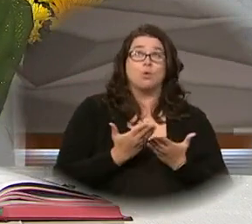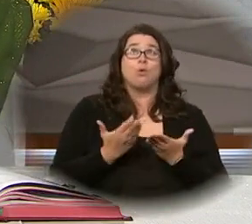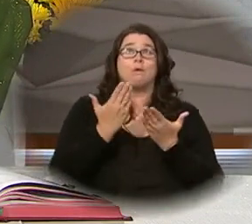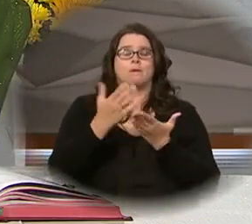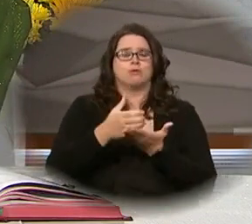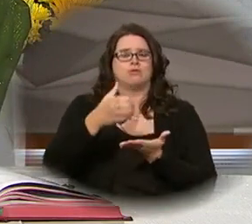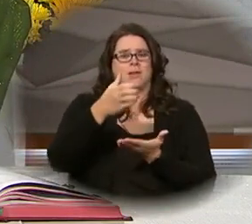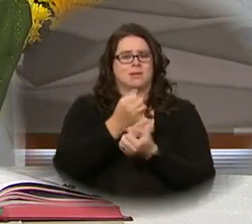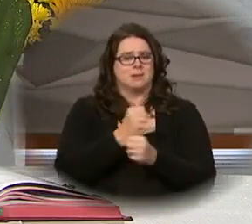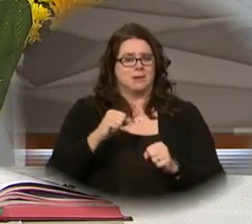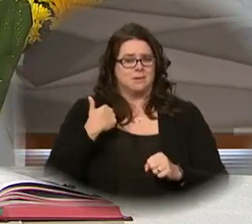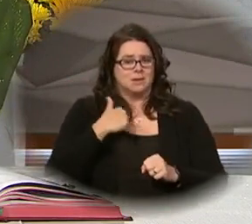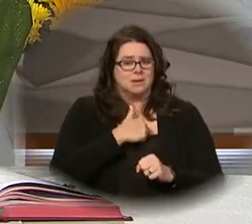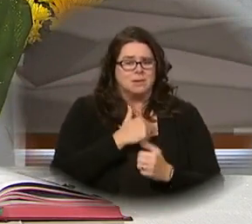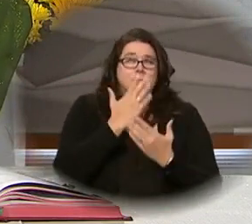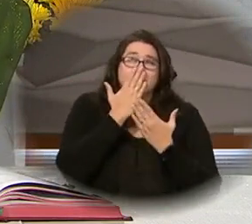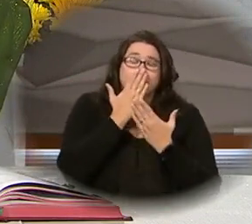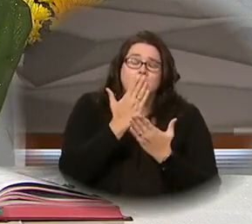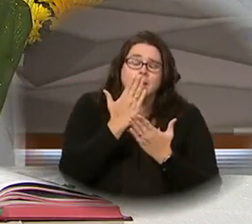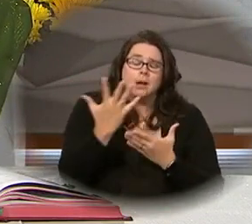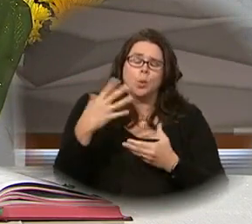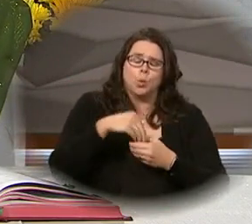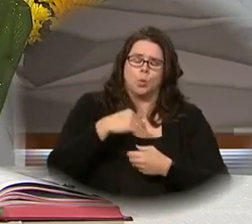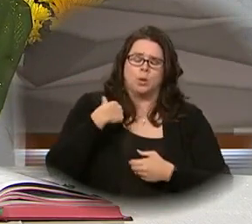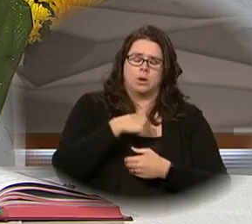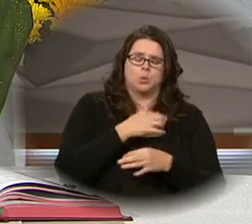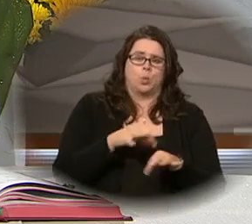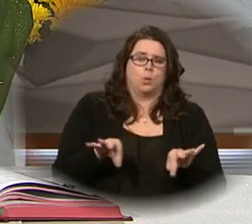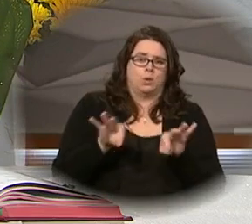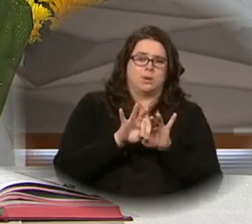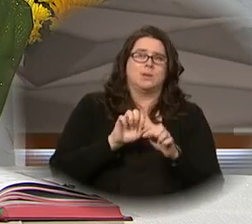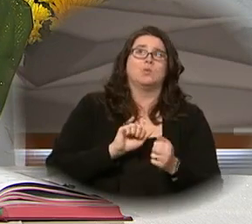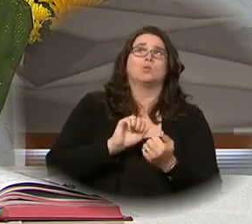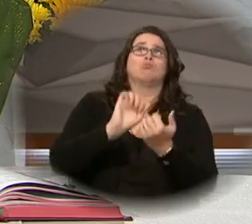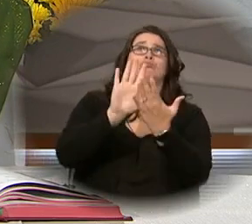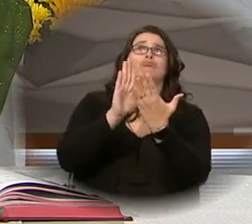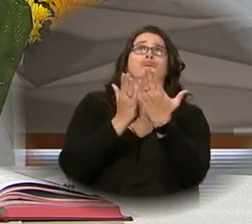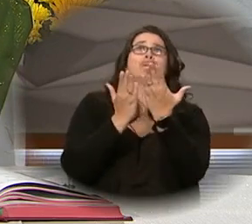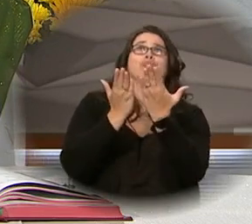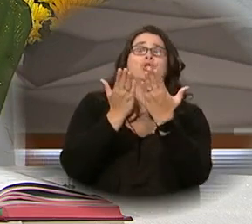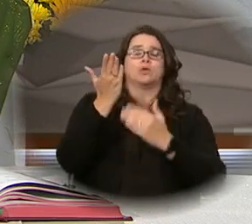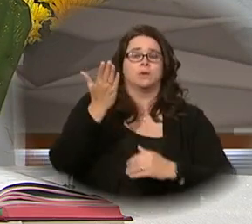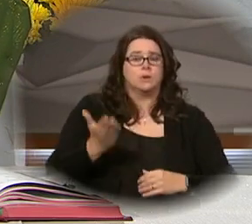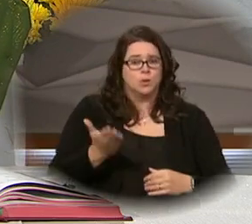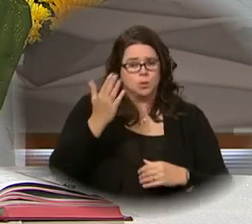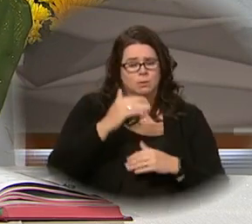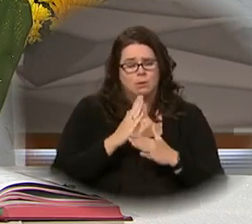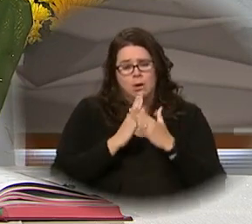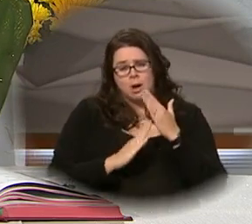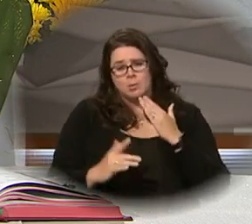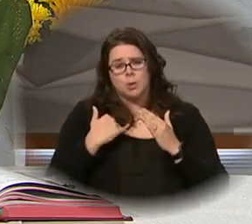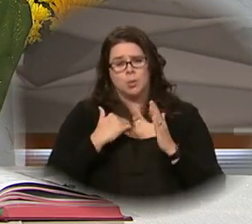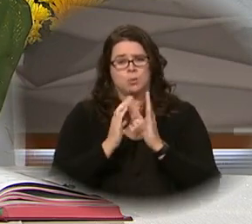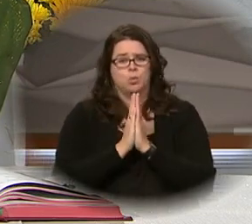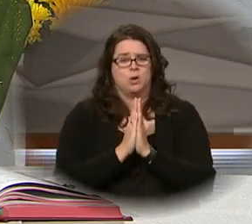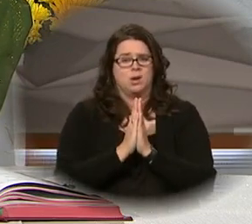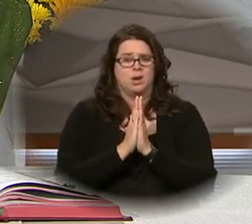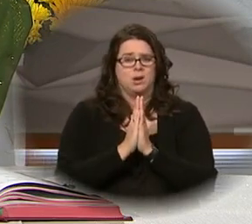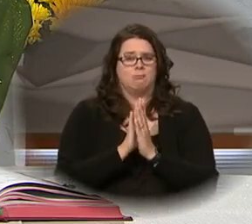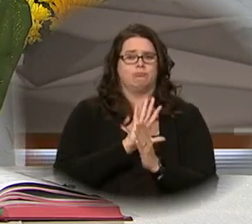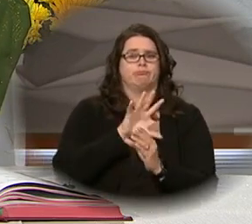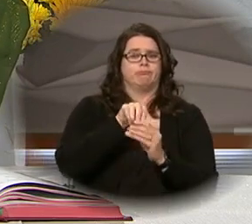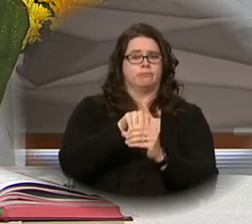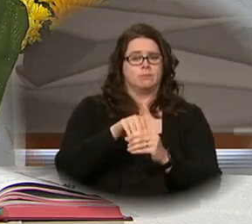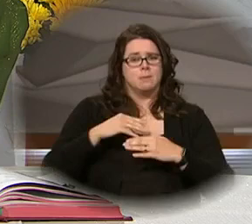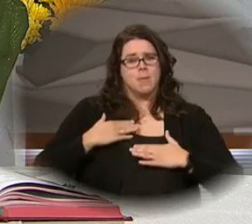chalice of salvation, giving thanks that you have held us worthy to be in your presence and minister to you. Humbly, we pray that